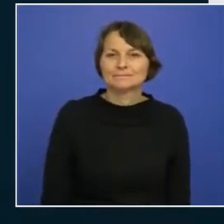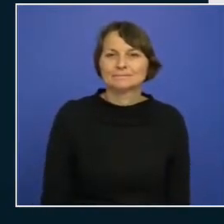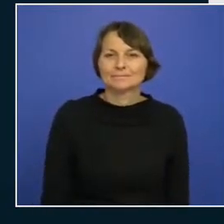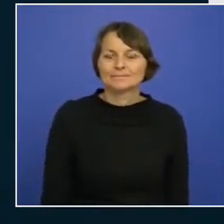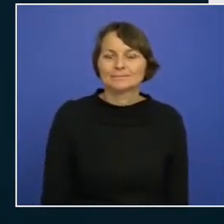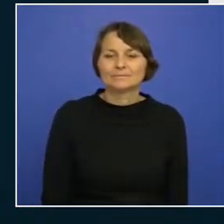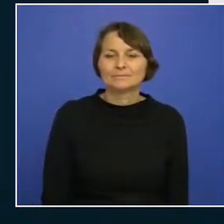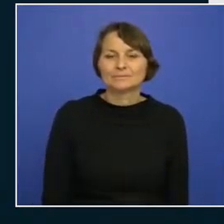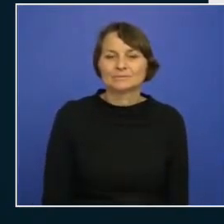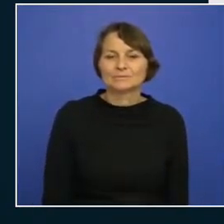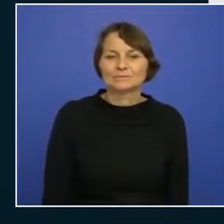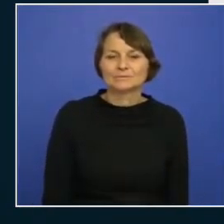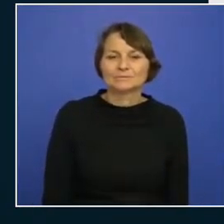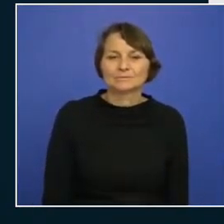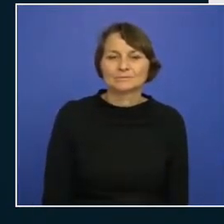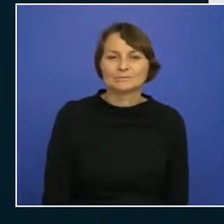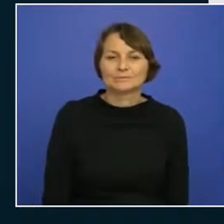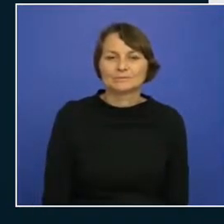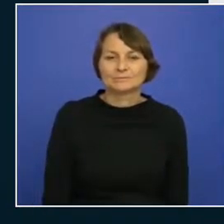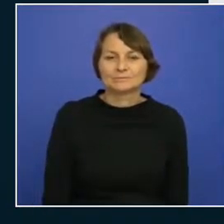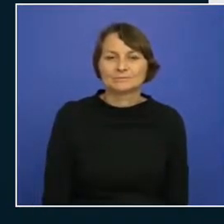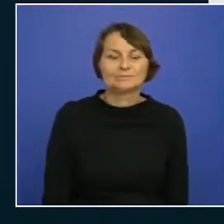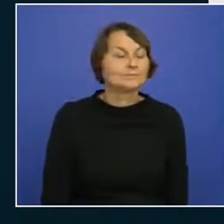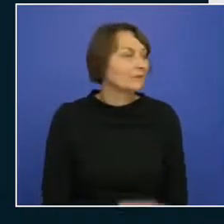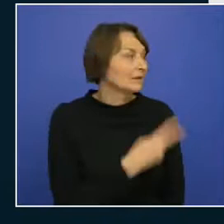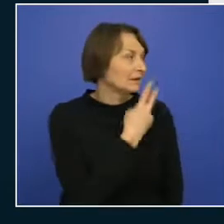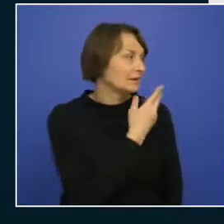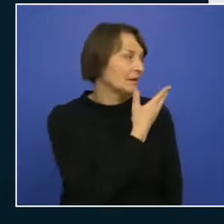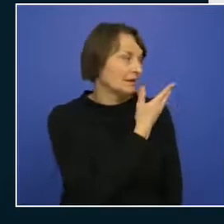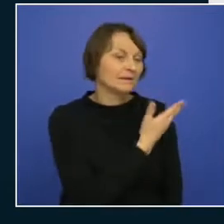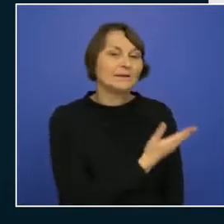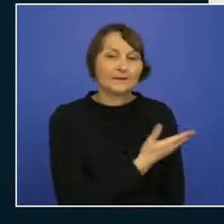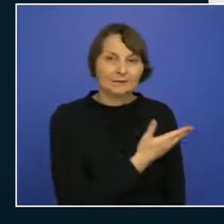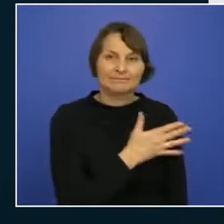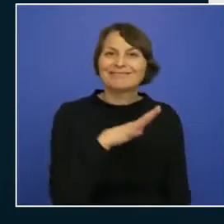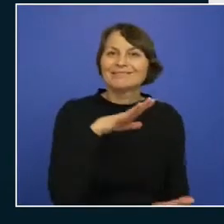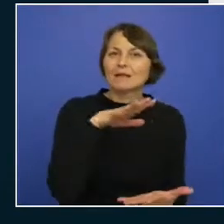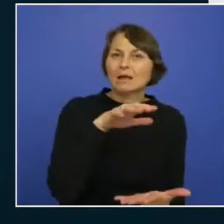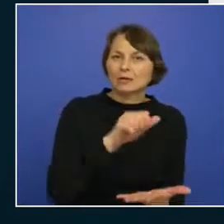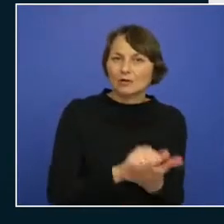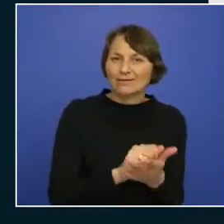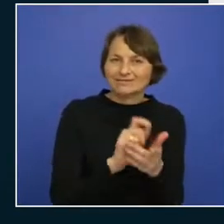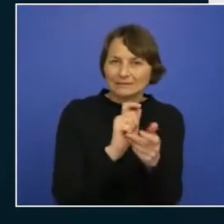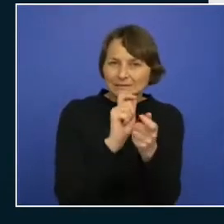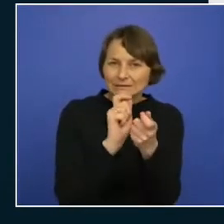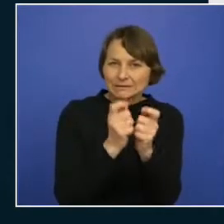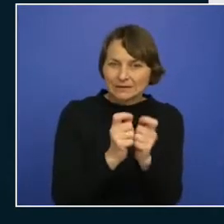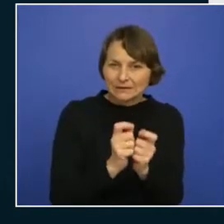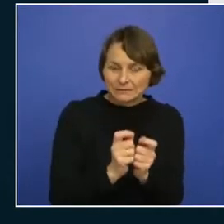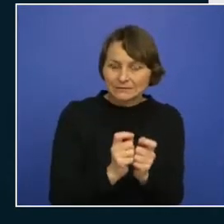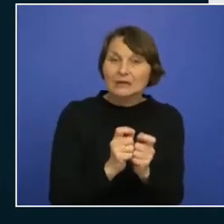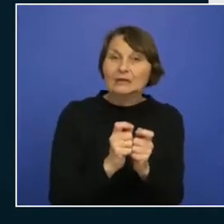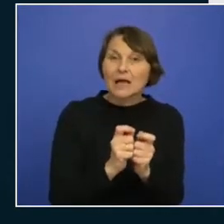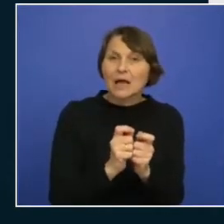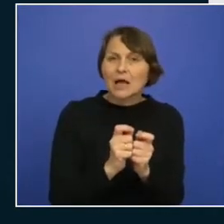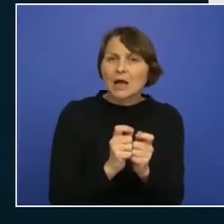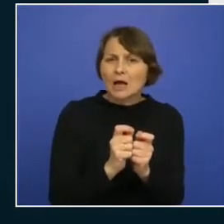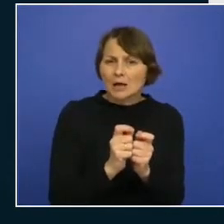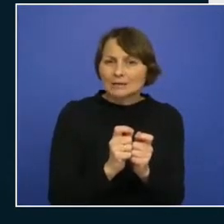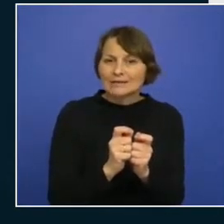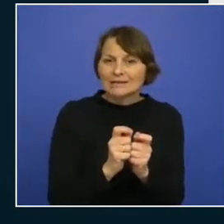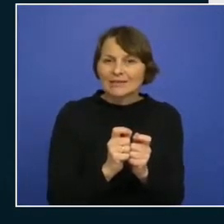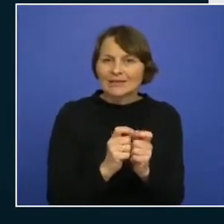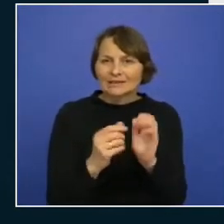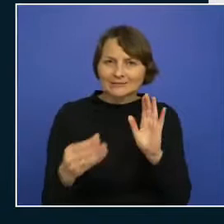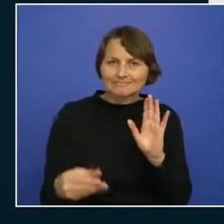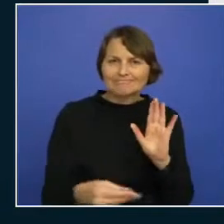and you'll see that the diagnostic settings are being written to this log analytics